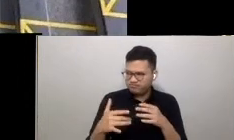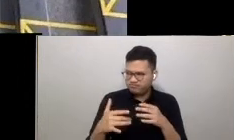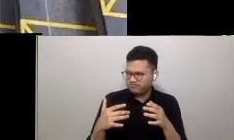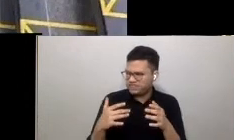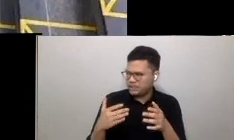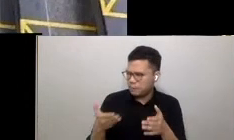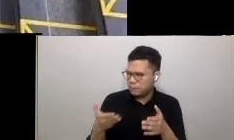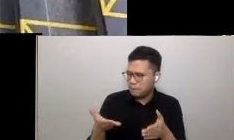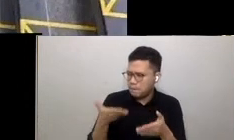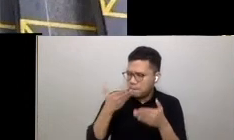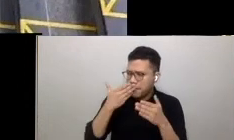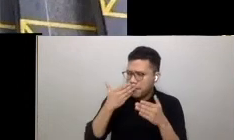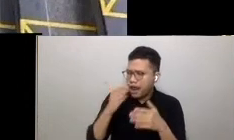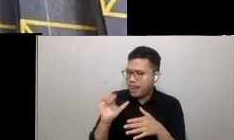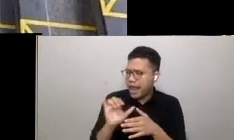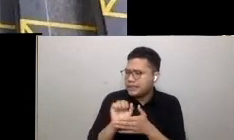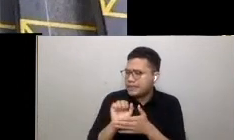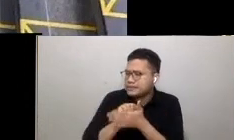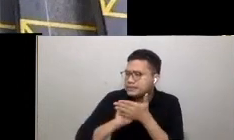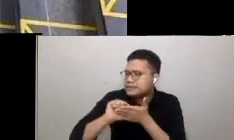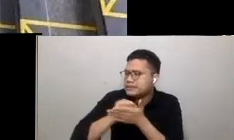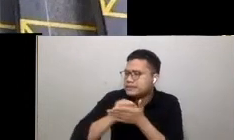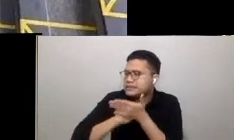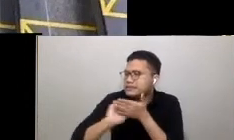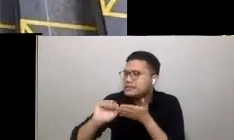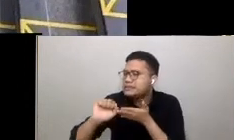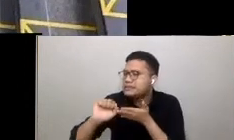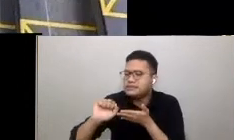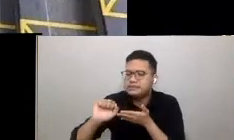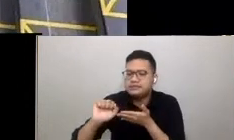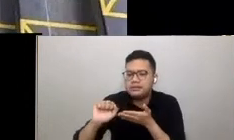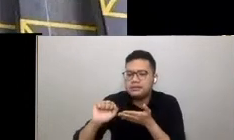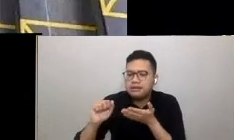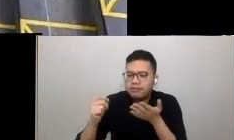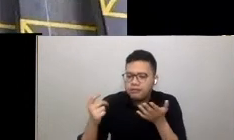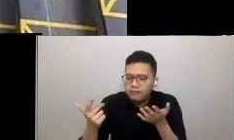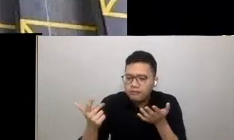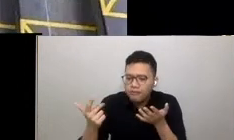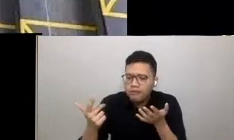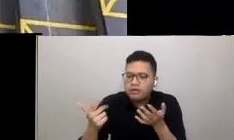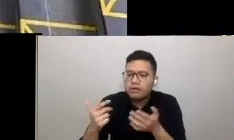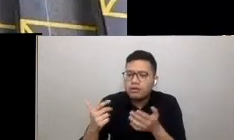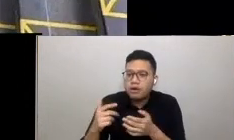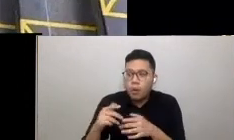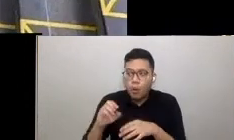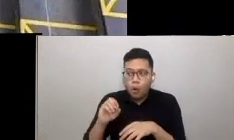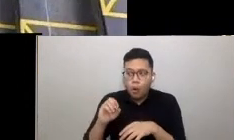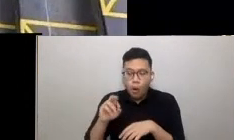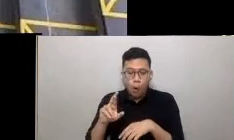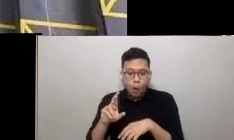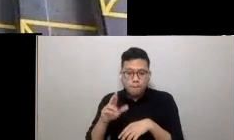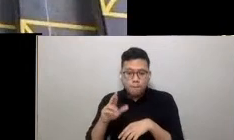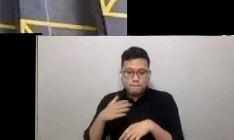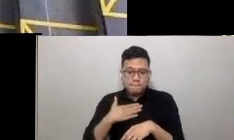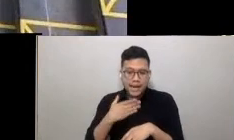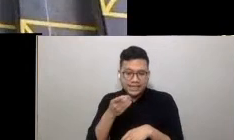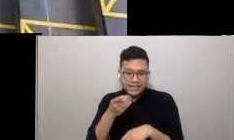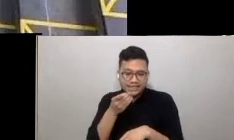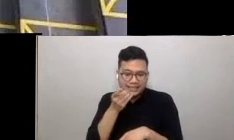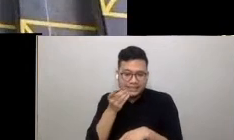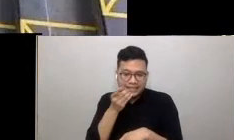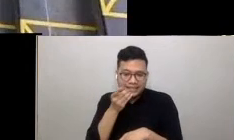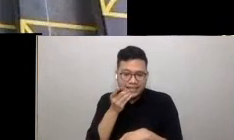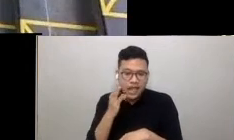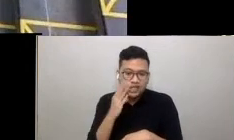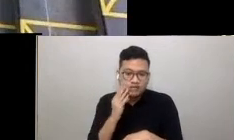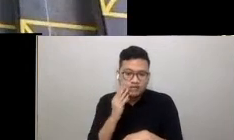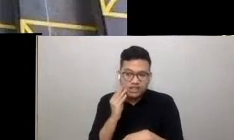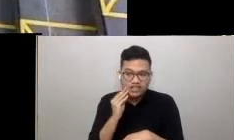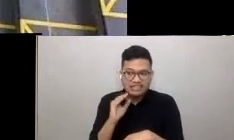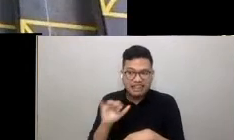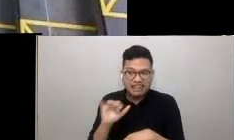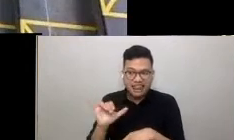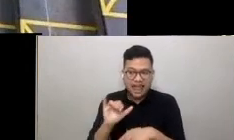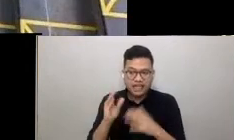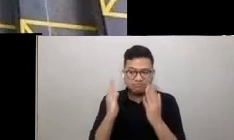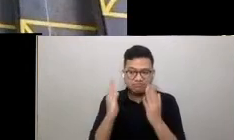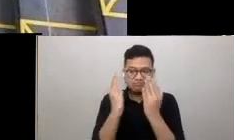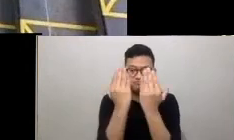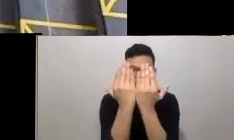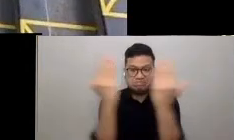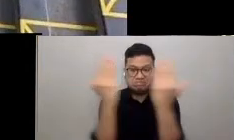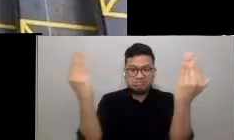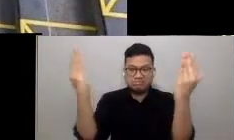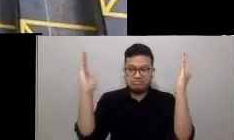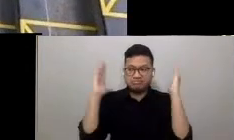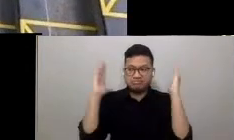using multiple antiviral agents? And will my dining experience turn into a claustrophobic a la carte affair